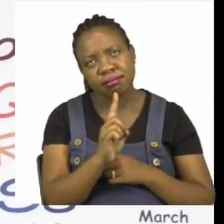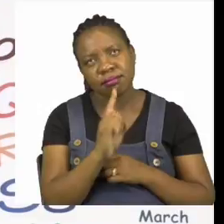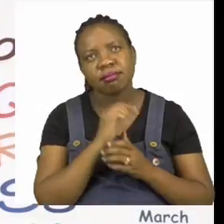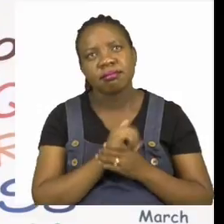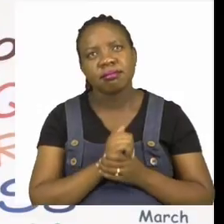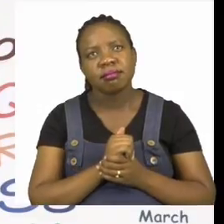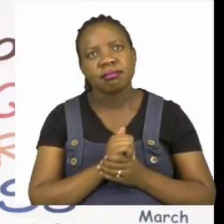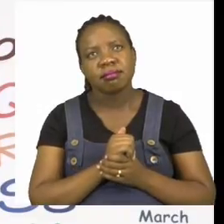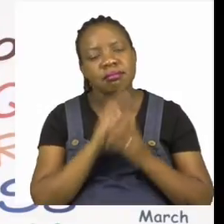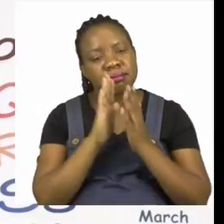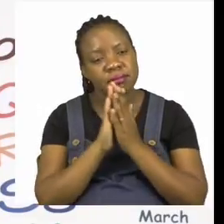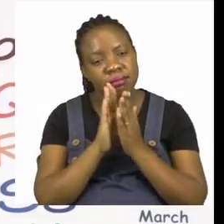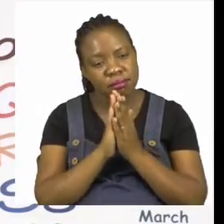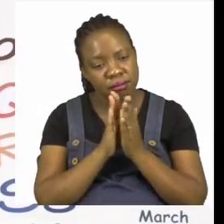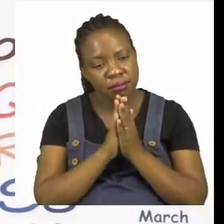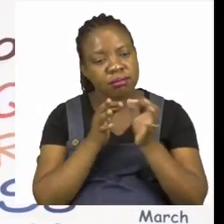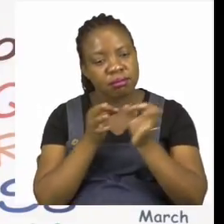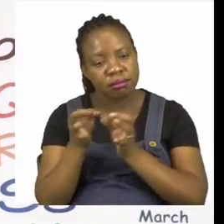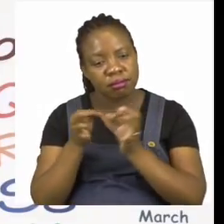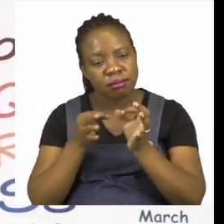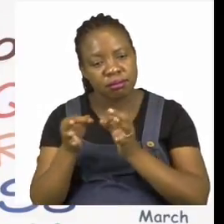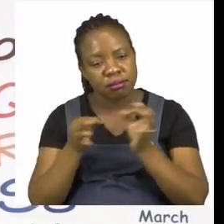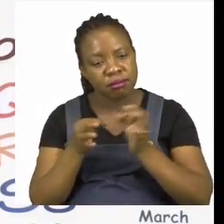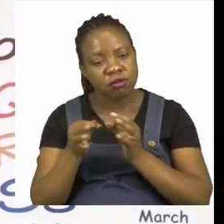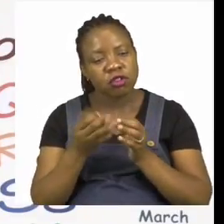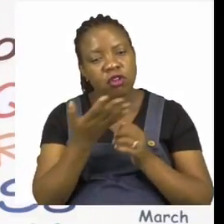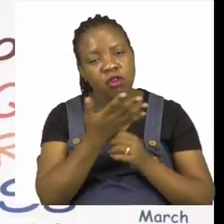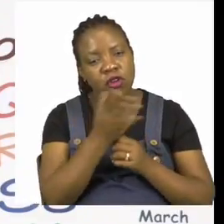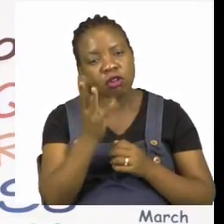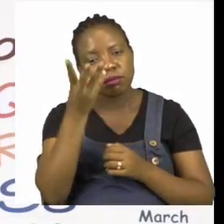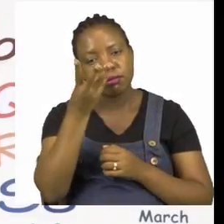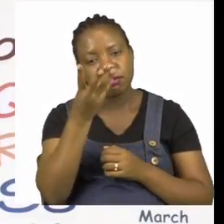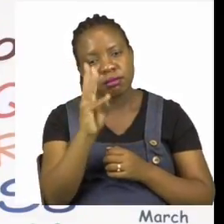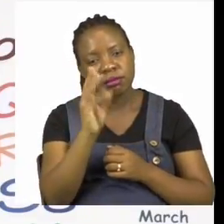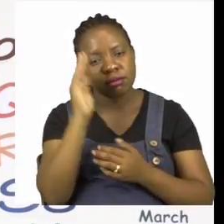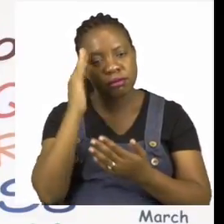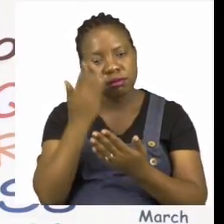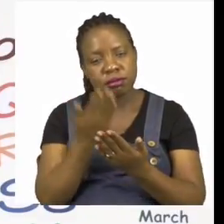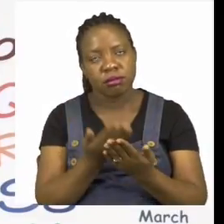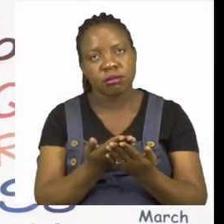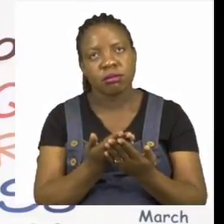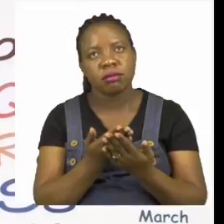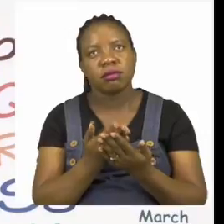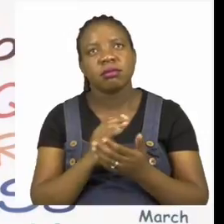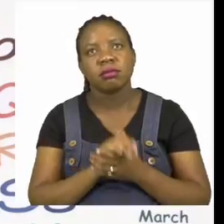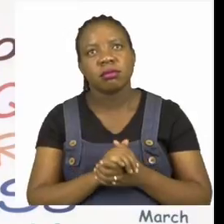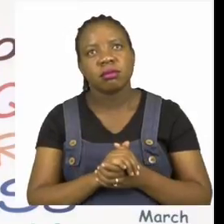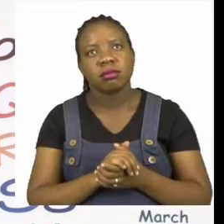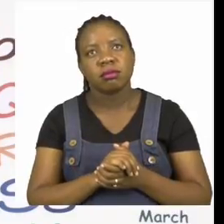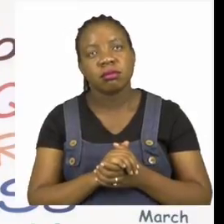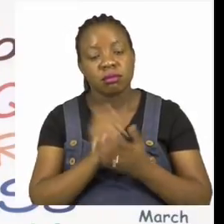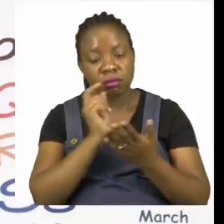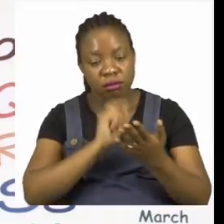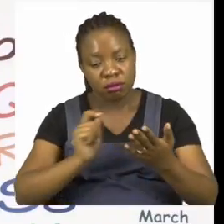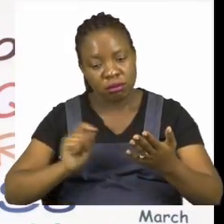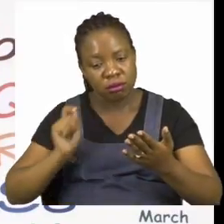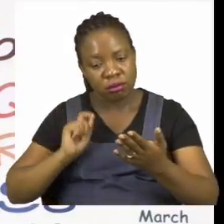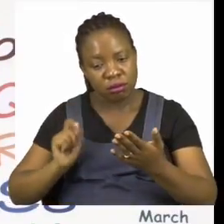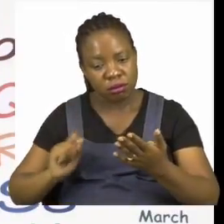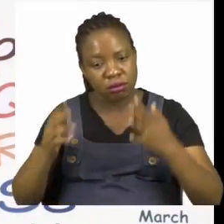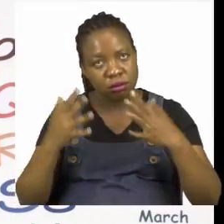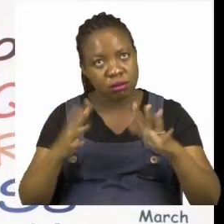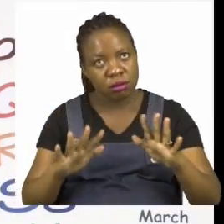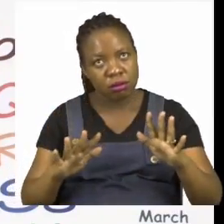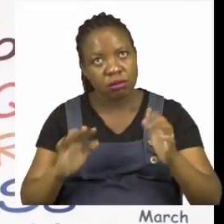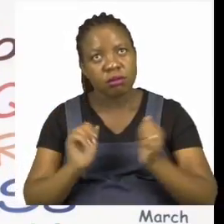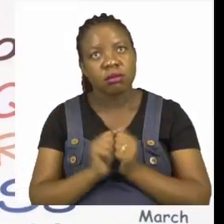six pictures. When you're done with your creative writing boys and girls we move on to some problem